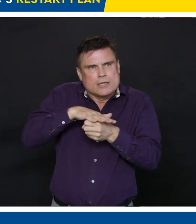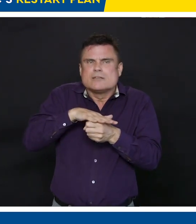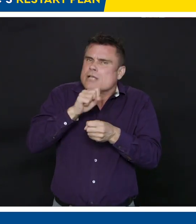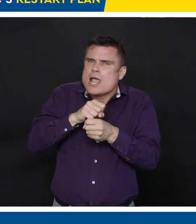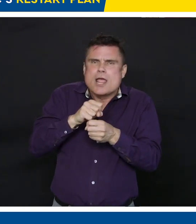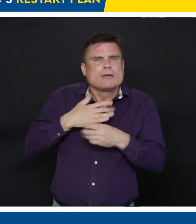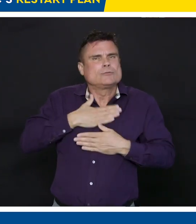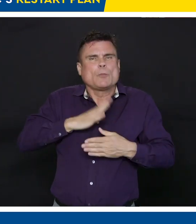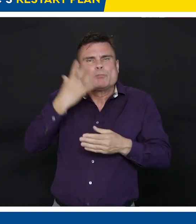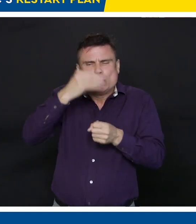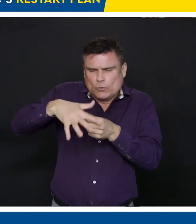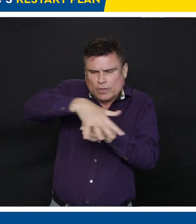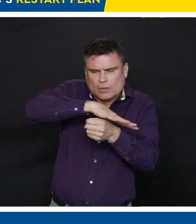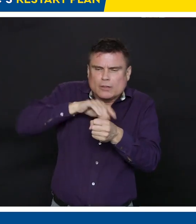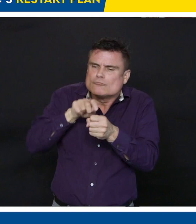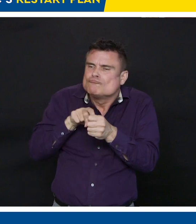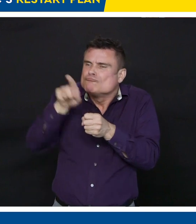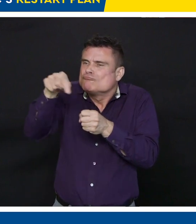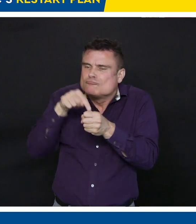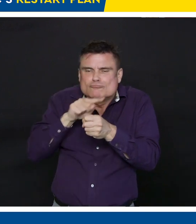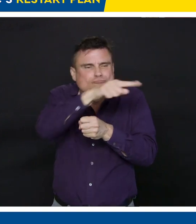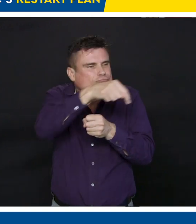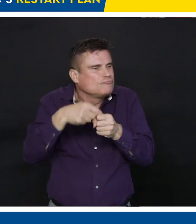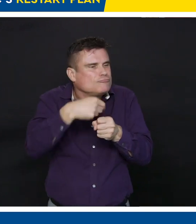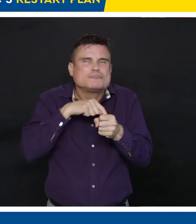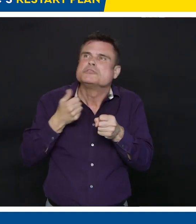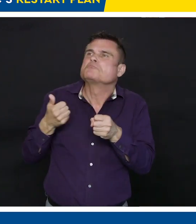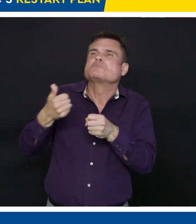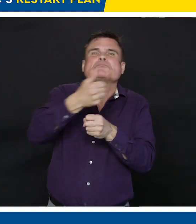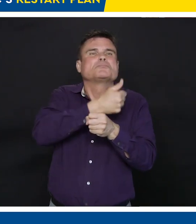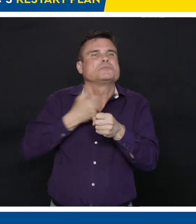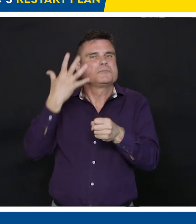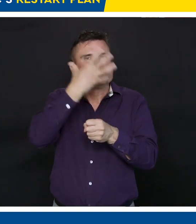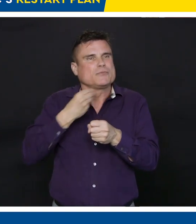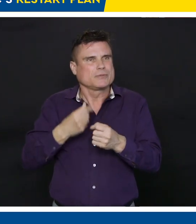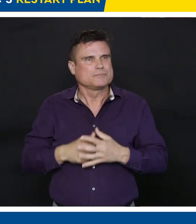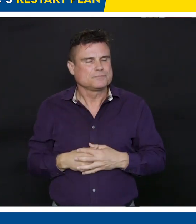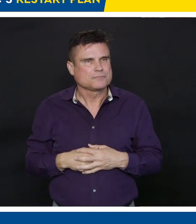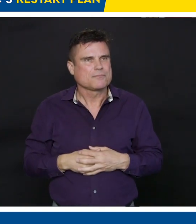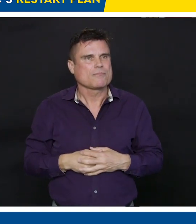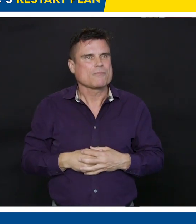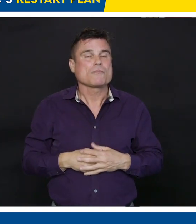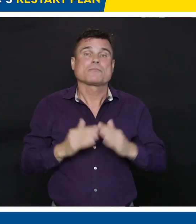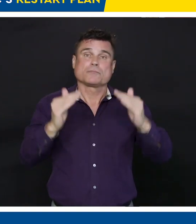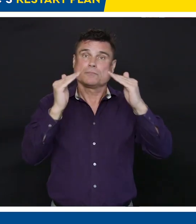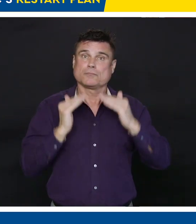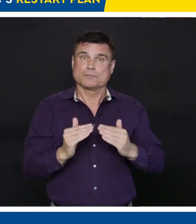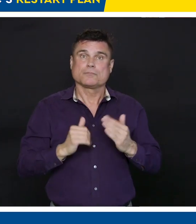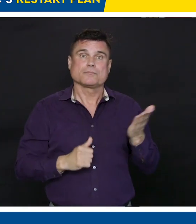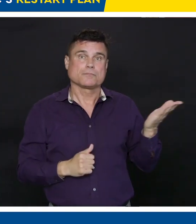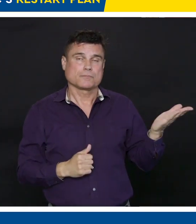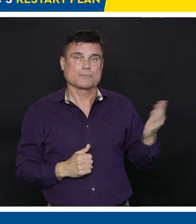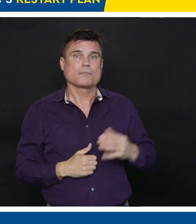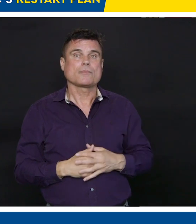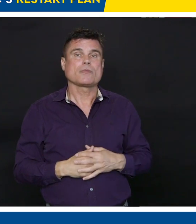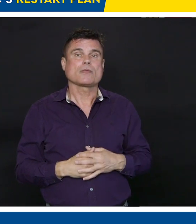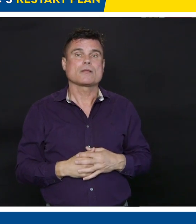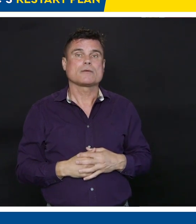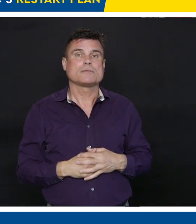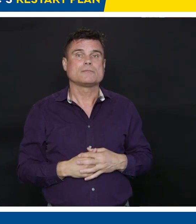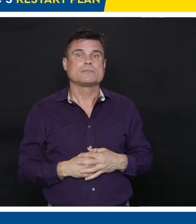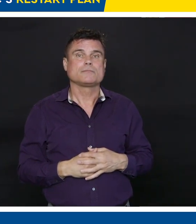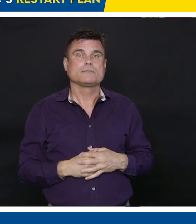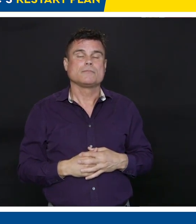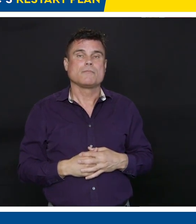Hi, Premier. Premier, it was mentioned, it's been mentioned in European countries that there is sort of a threshold of cases or